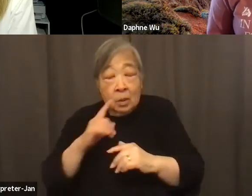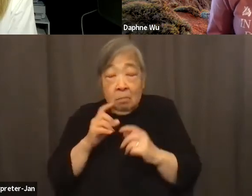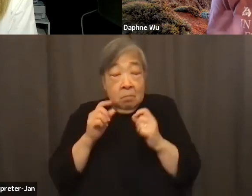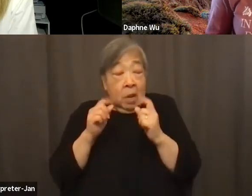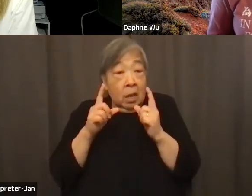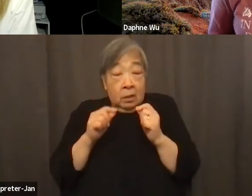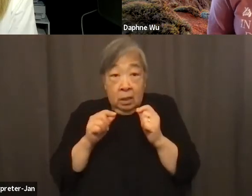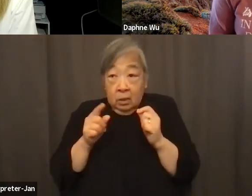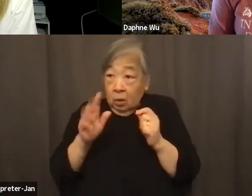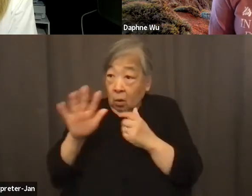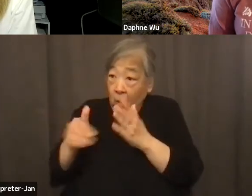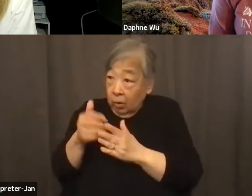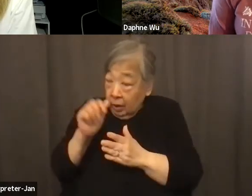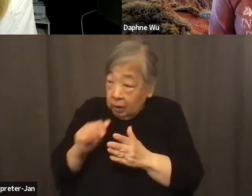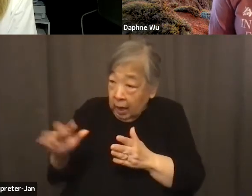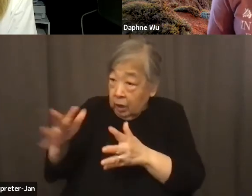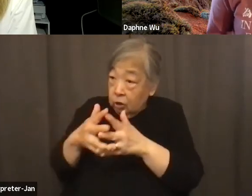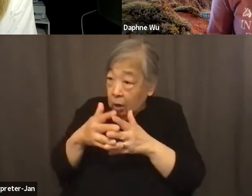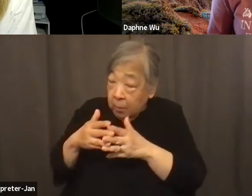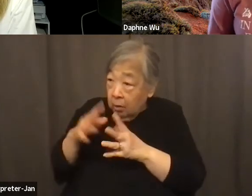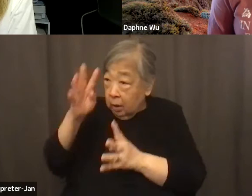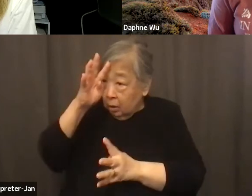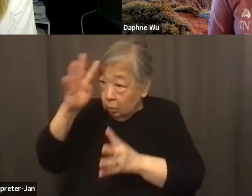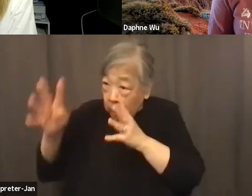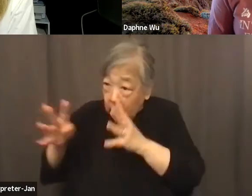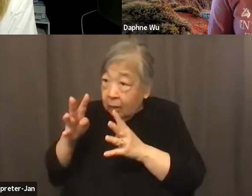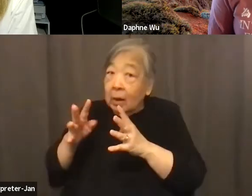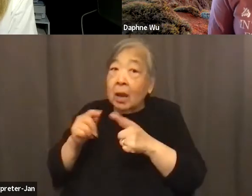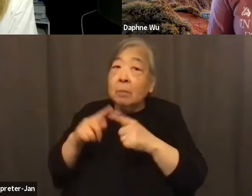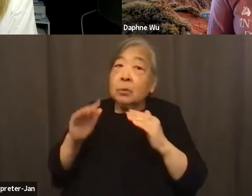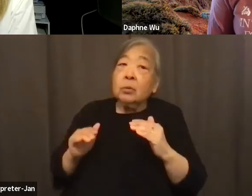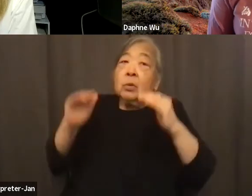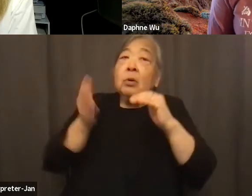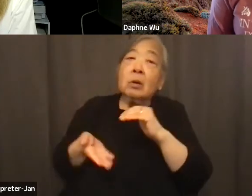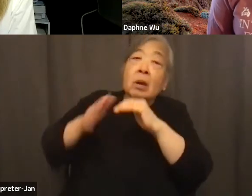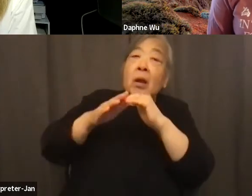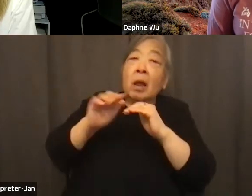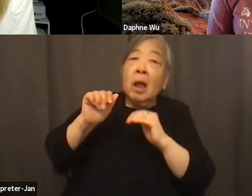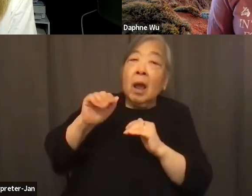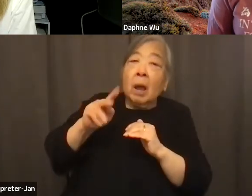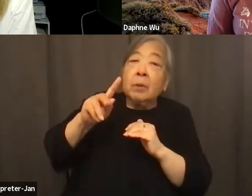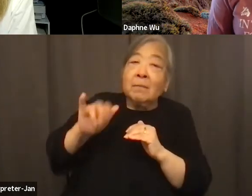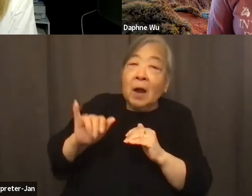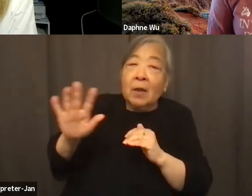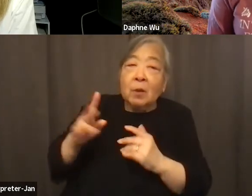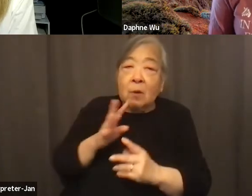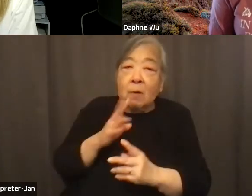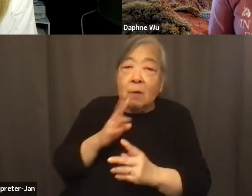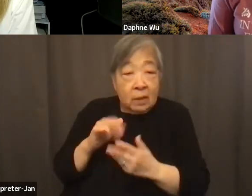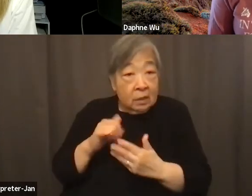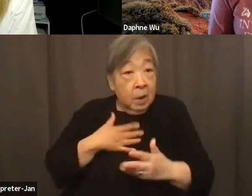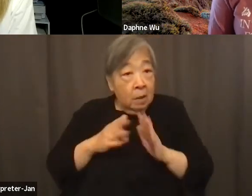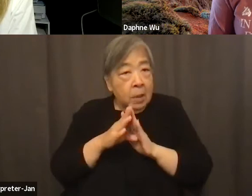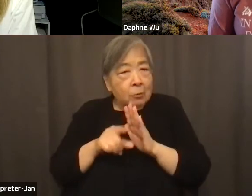to amplify all these Asian-American creatives. And so, yeah, so that's, that's a bit about my background. What about